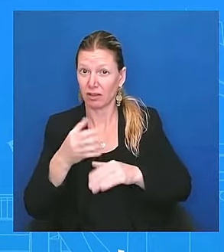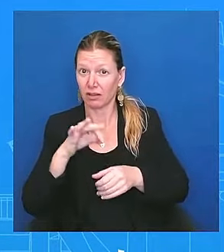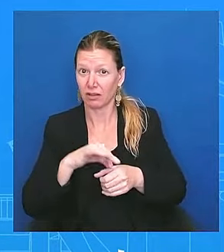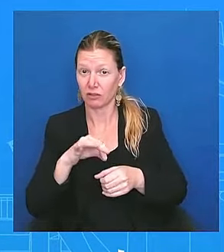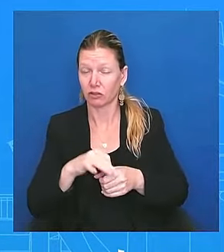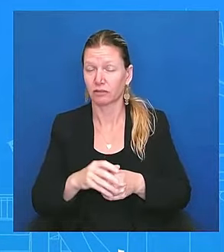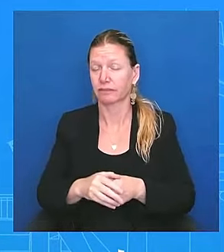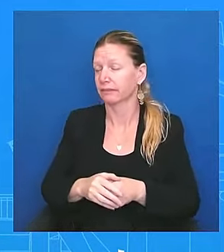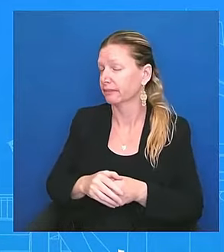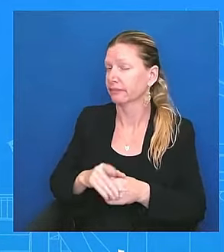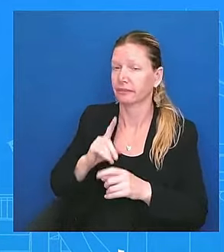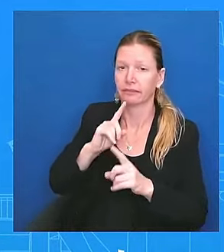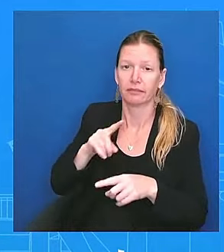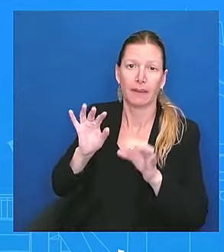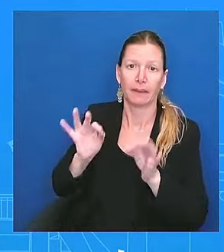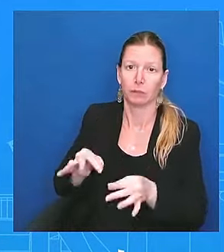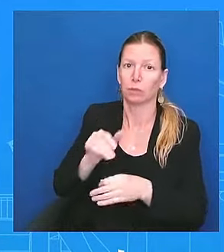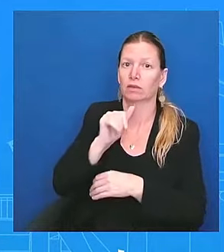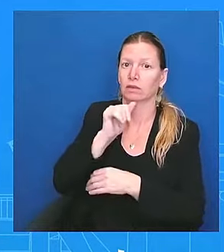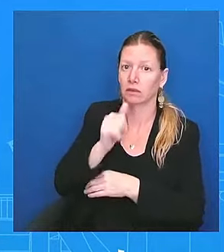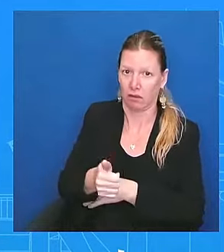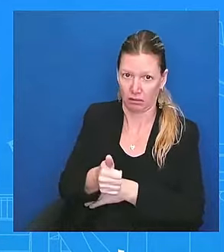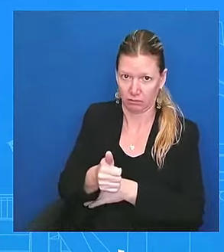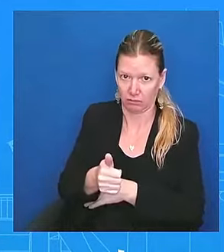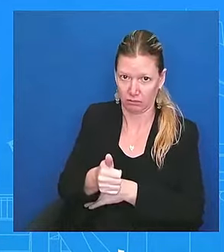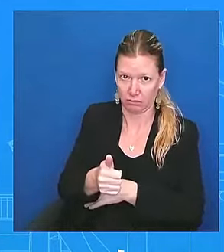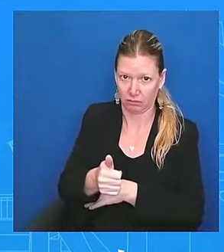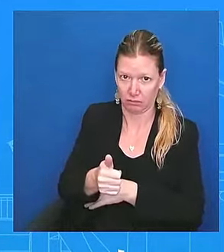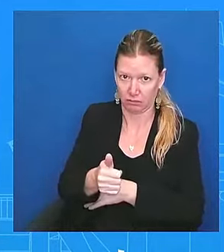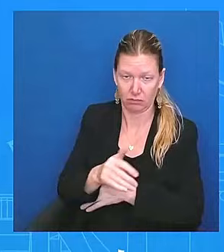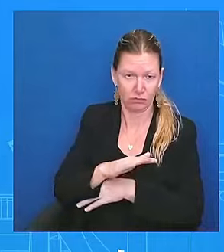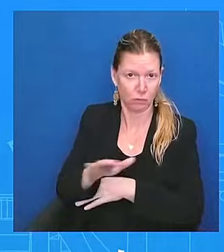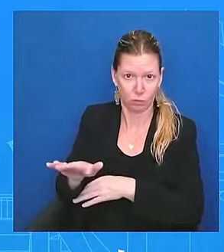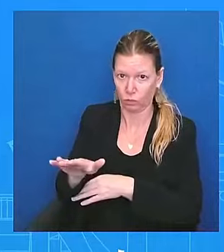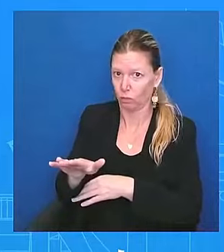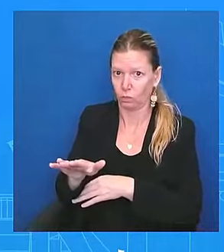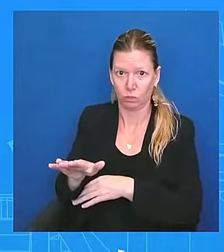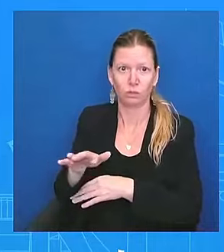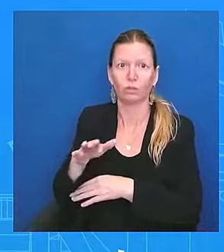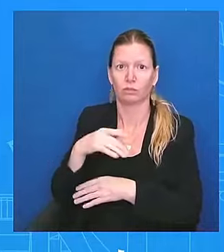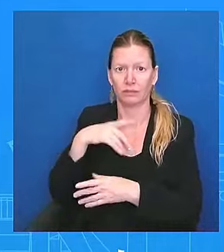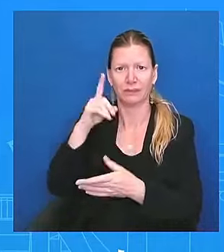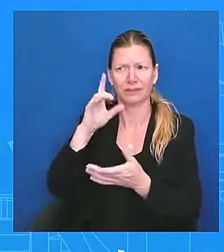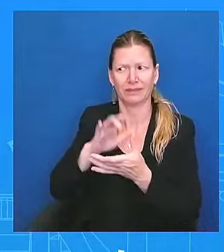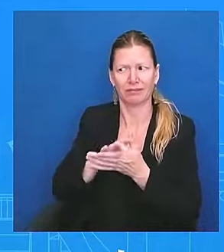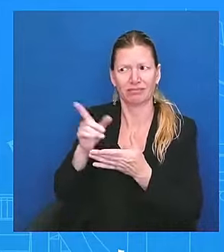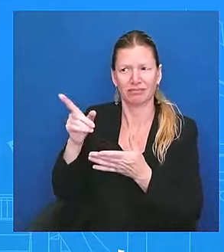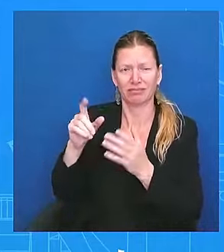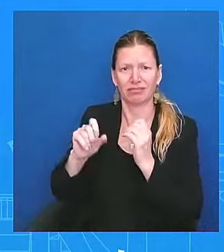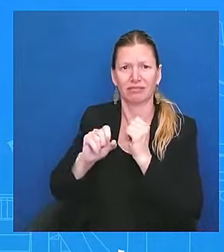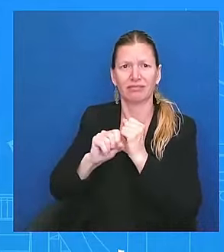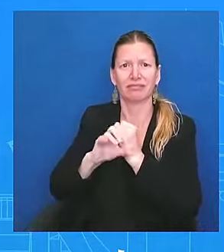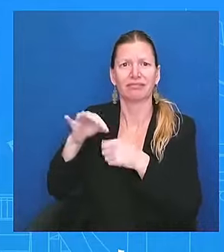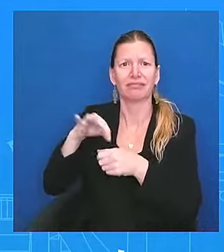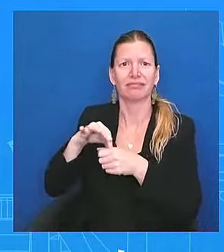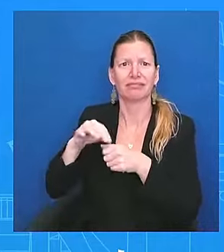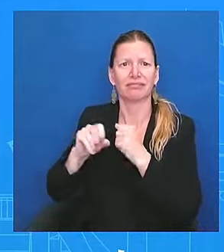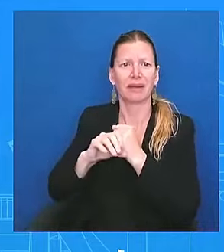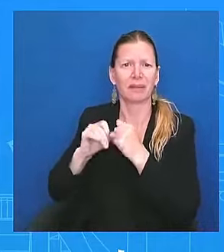campaign as well, given the groundswell of concern from fellow Democrats, from donors, from supporters,